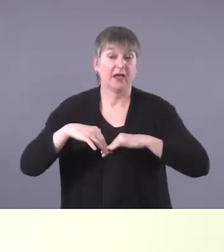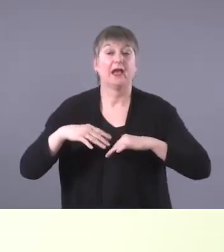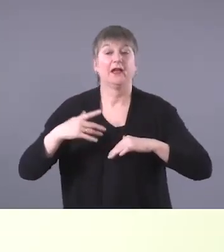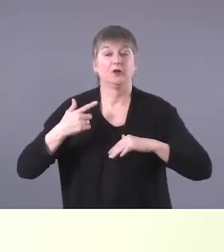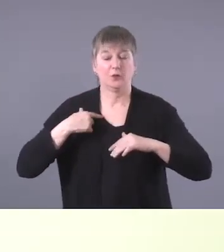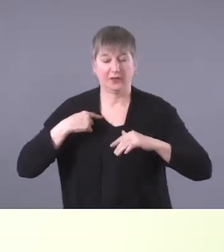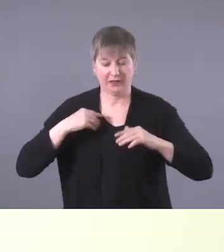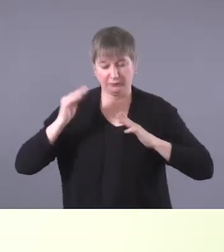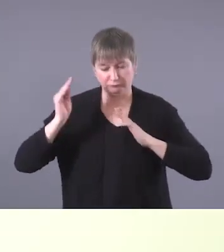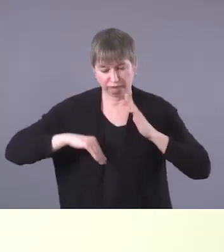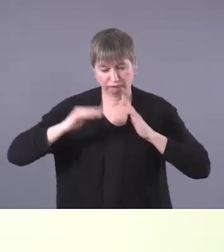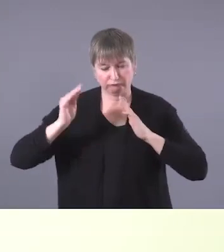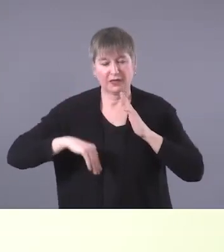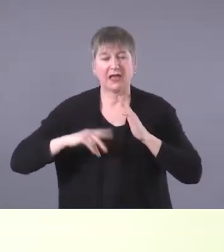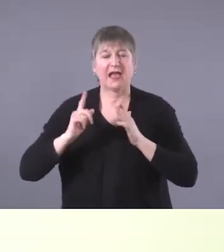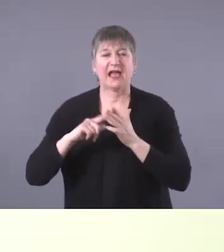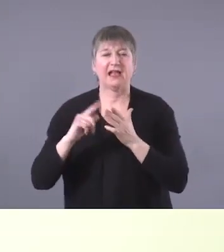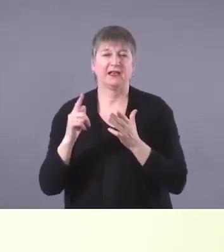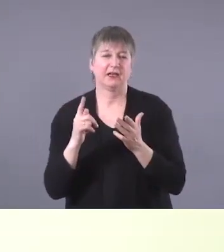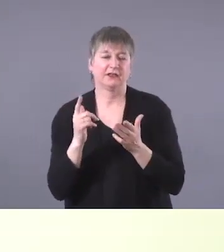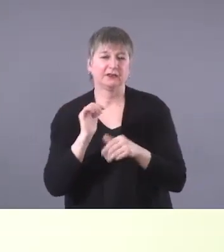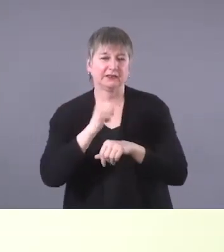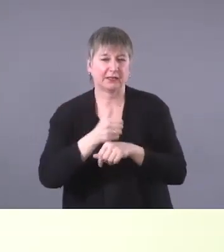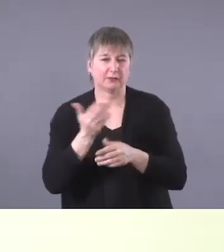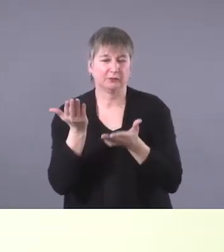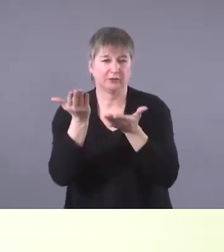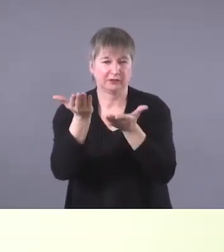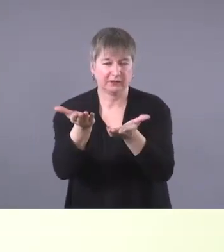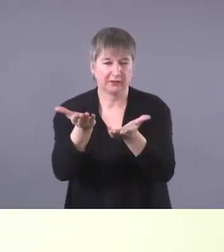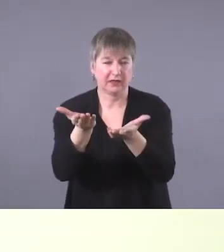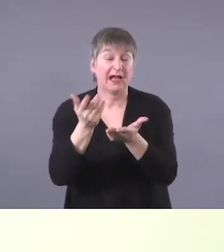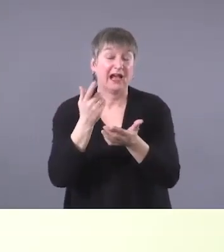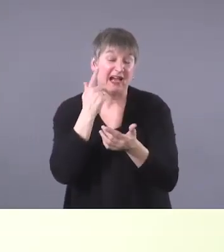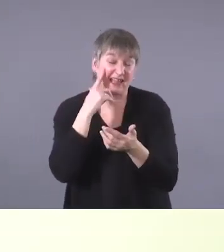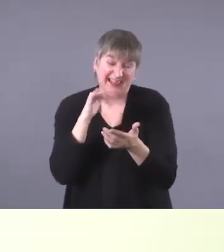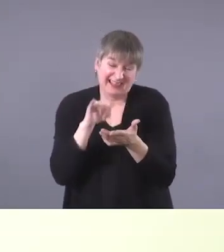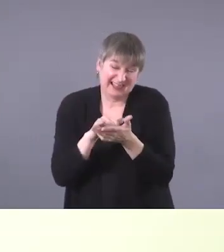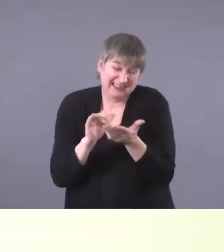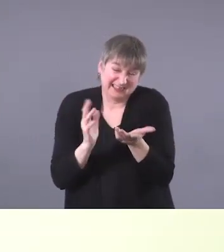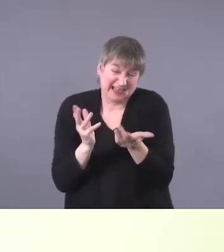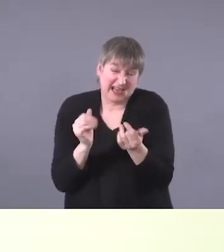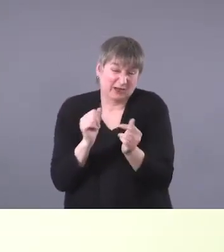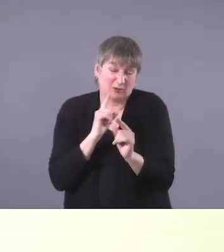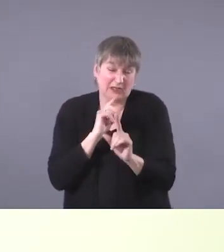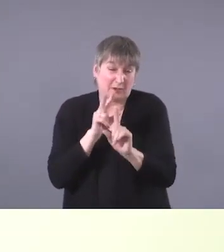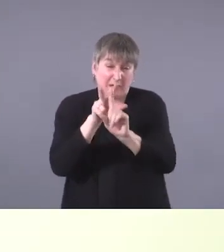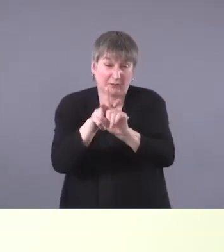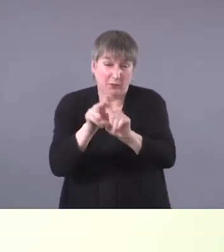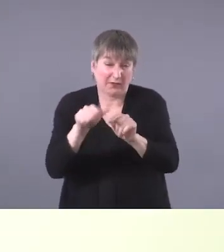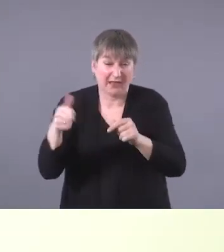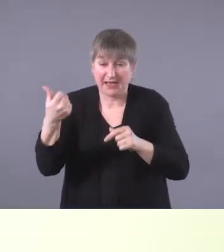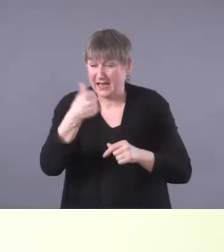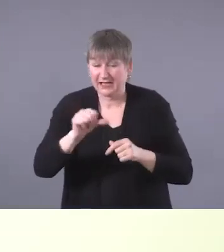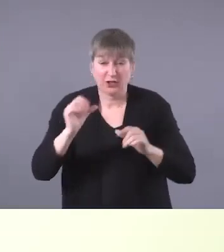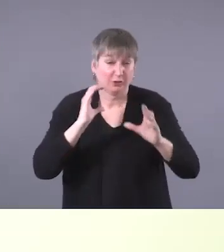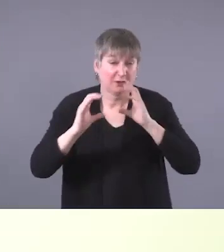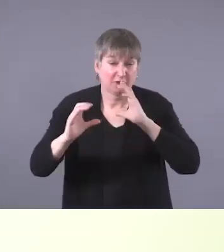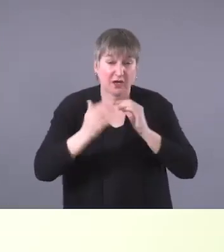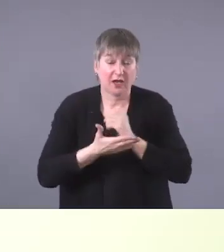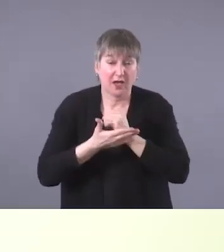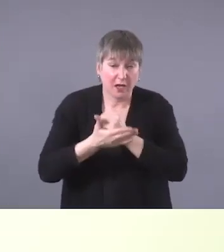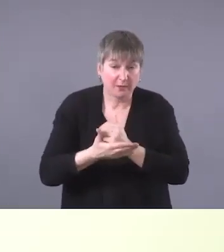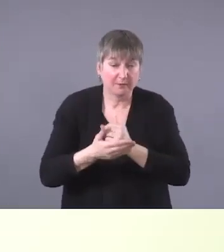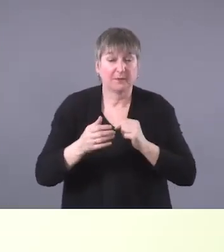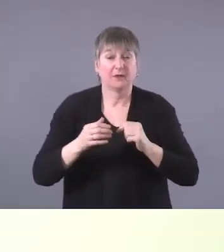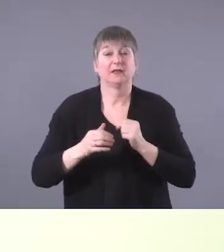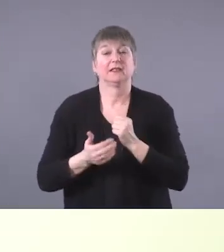uh, recommendations. Uh, I think that they apply to, you know, any communication health assistants or, or audiologists or speech pathologists.